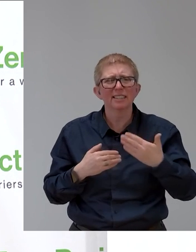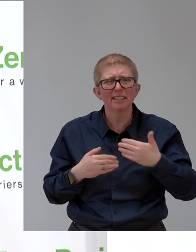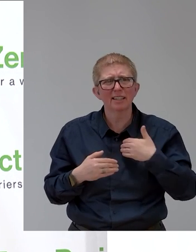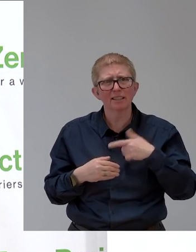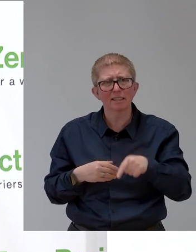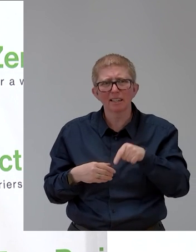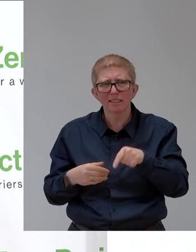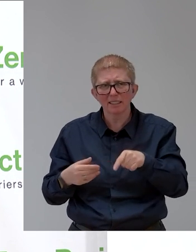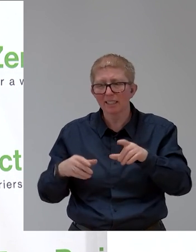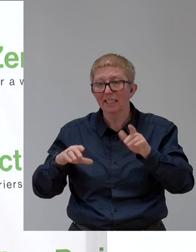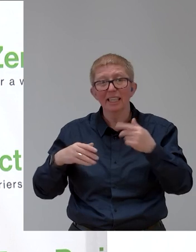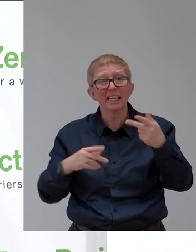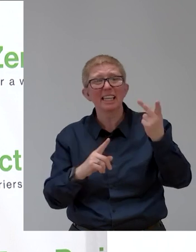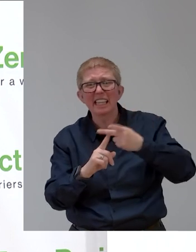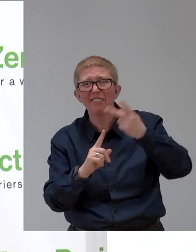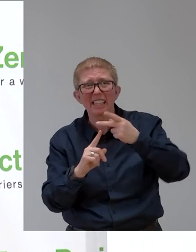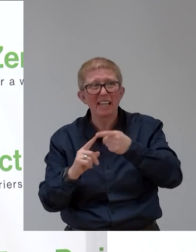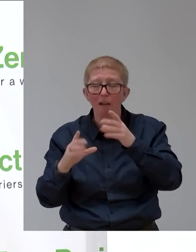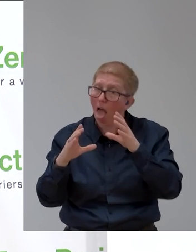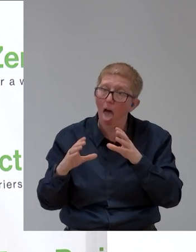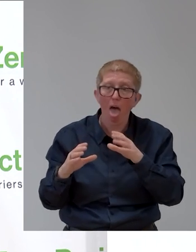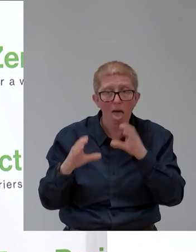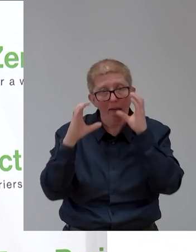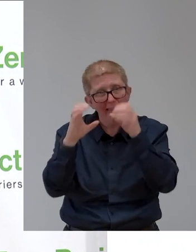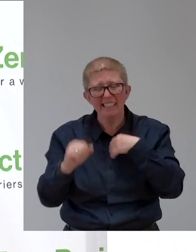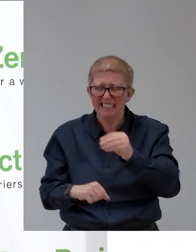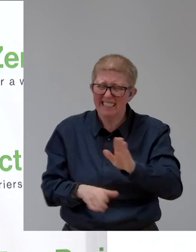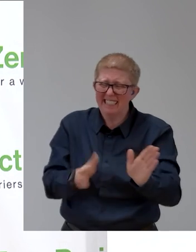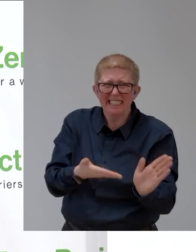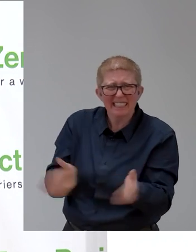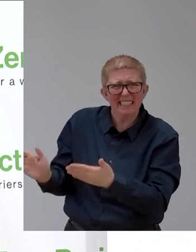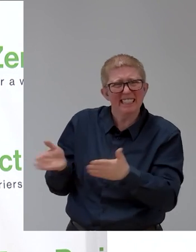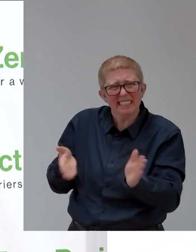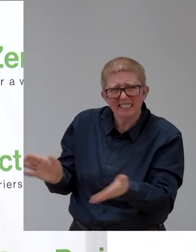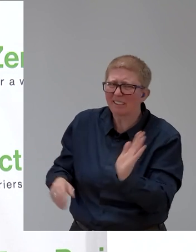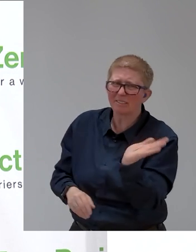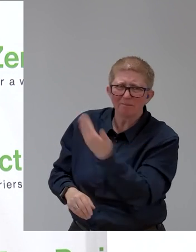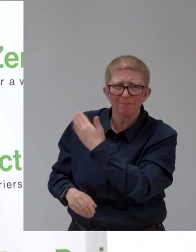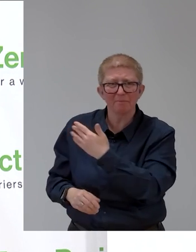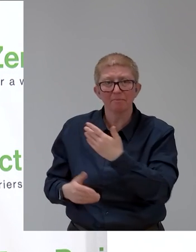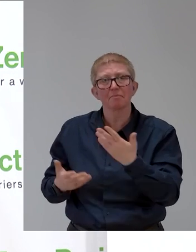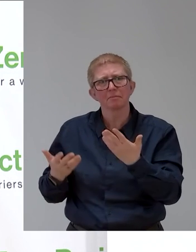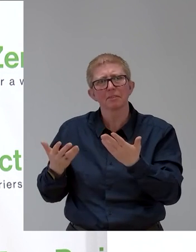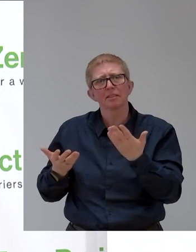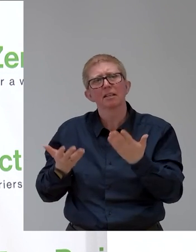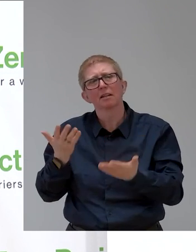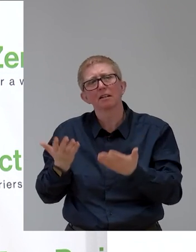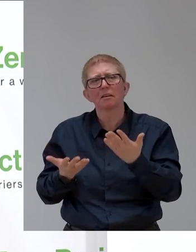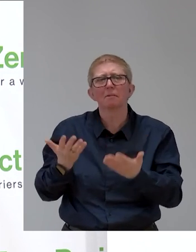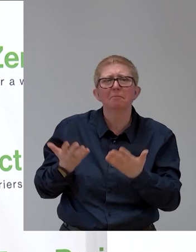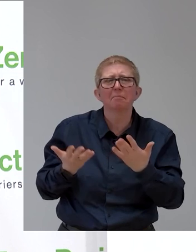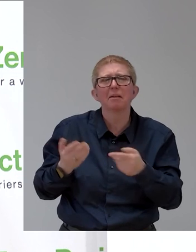children to use their phone, and this is something that I'm a little bit critical